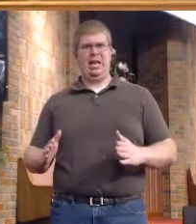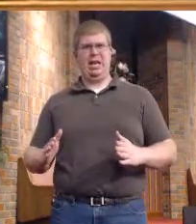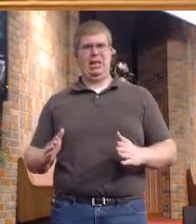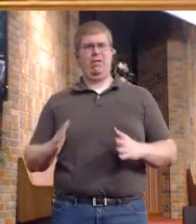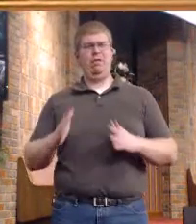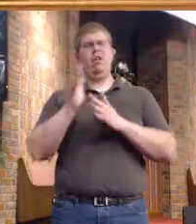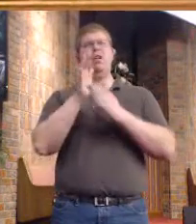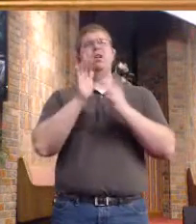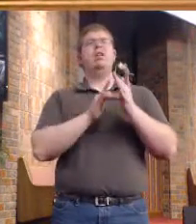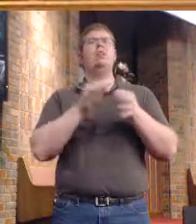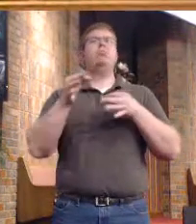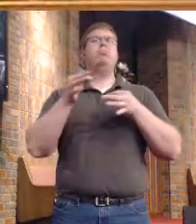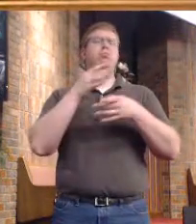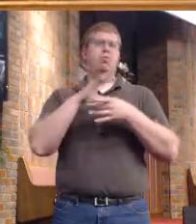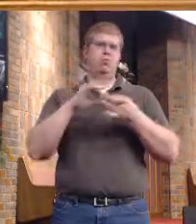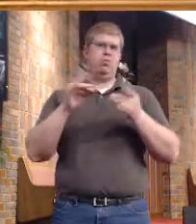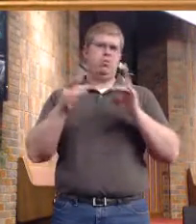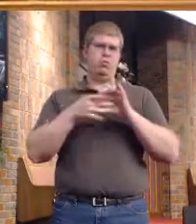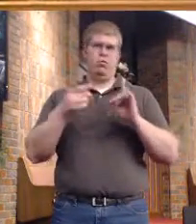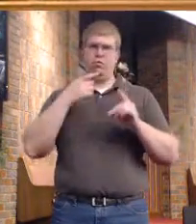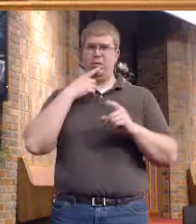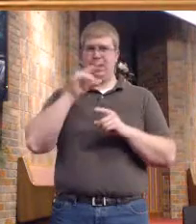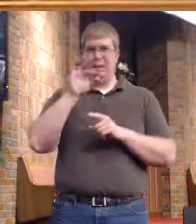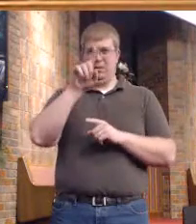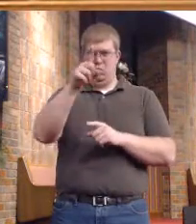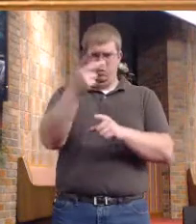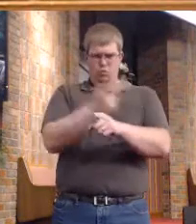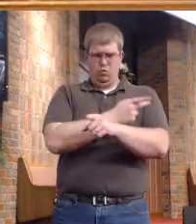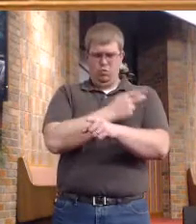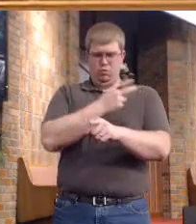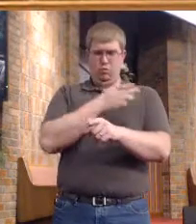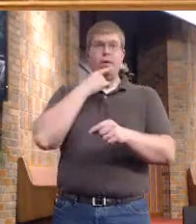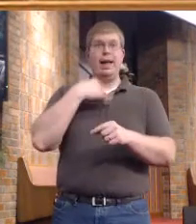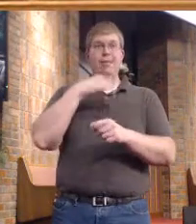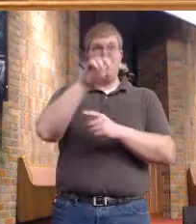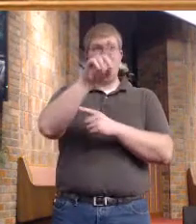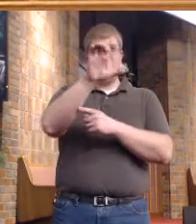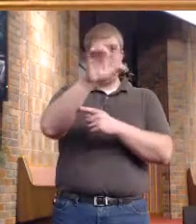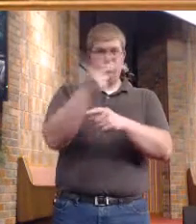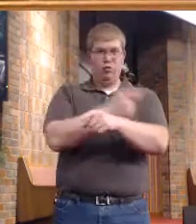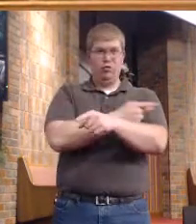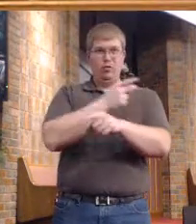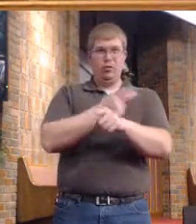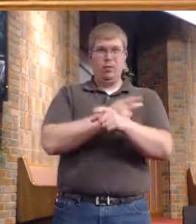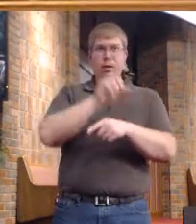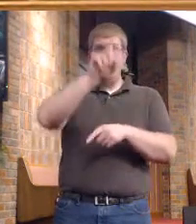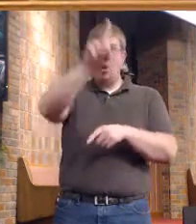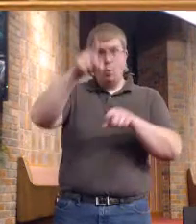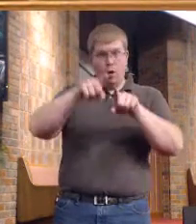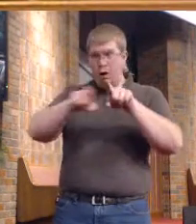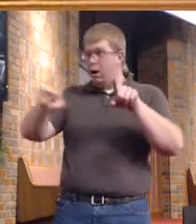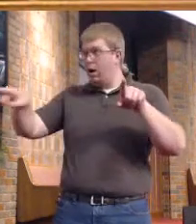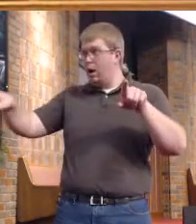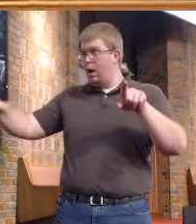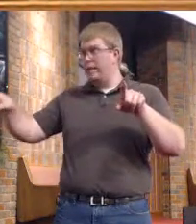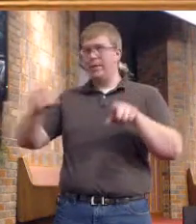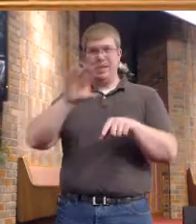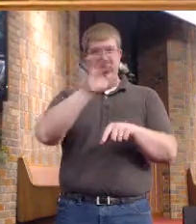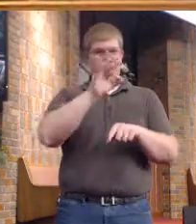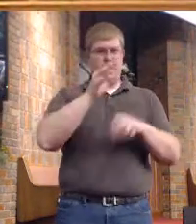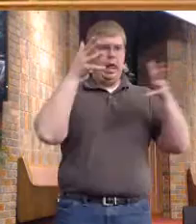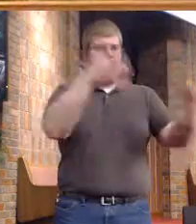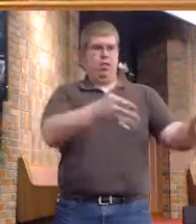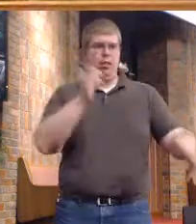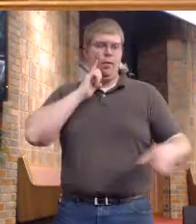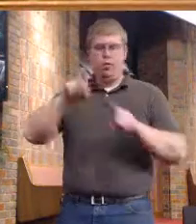What man of you, having a hundred sheep, if he loses one of them, does not leave the ninety-nine in the wilderness, and go after the